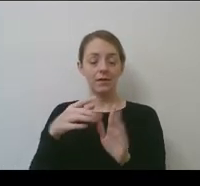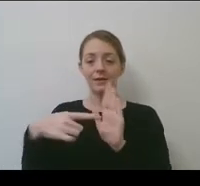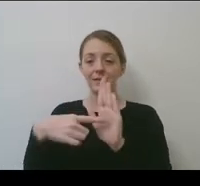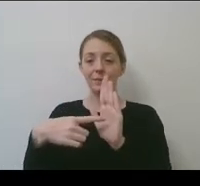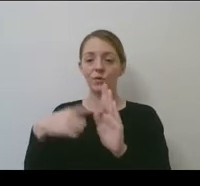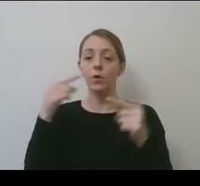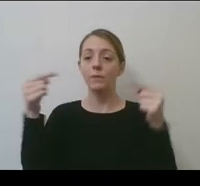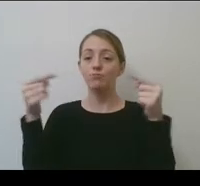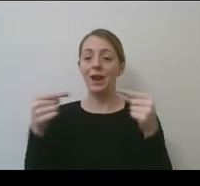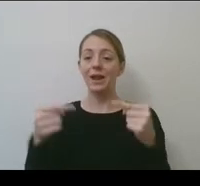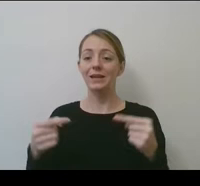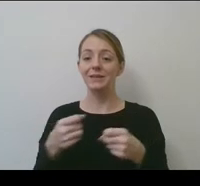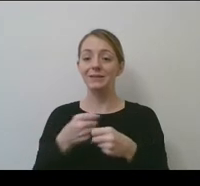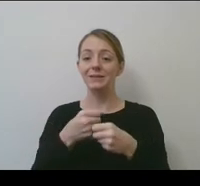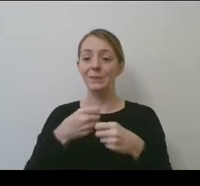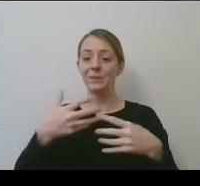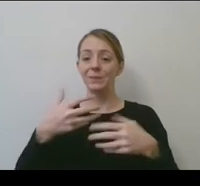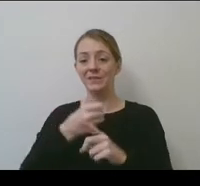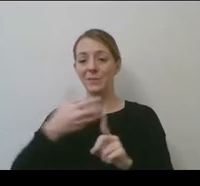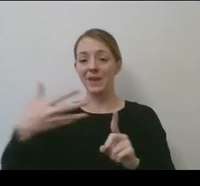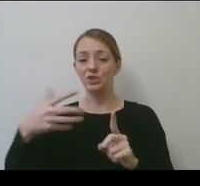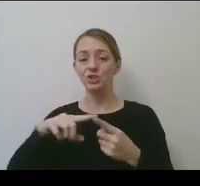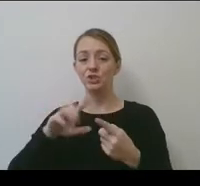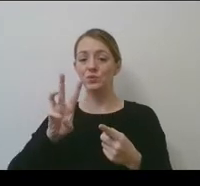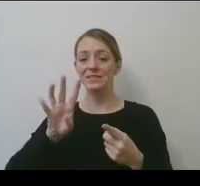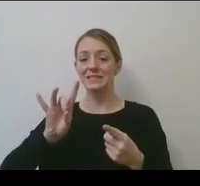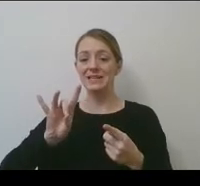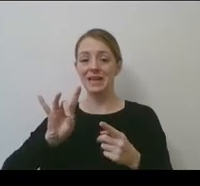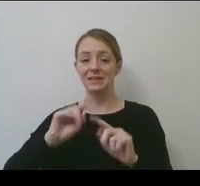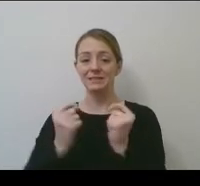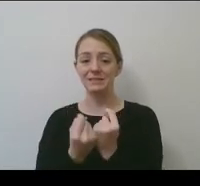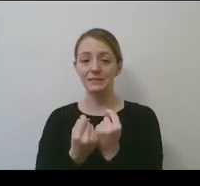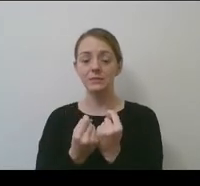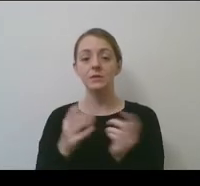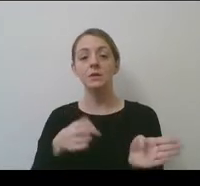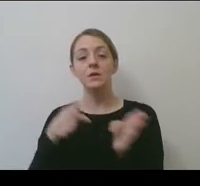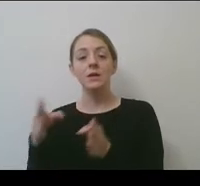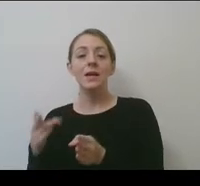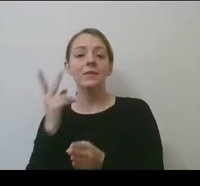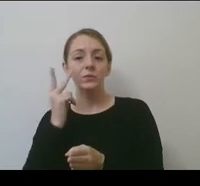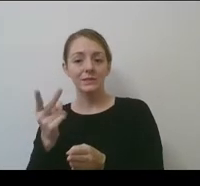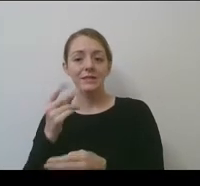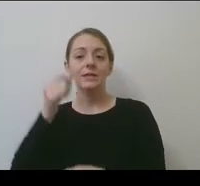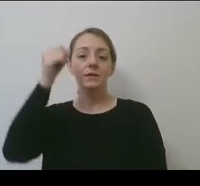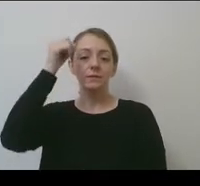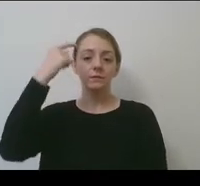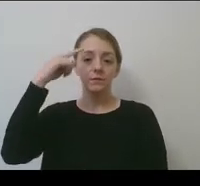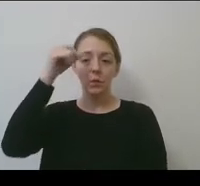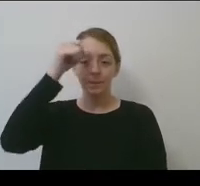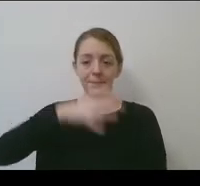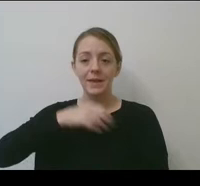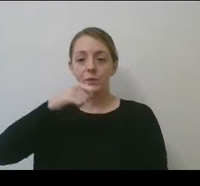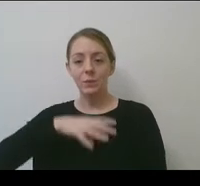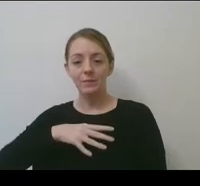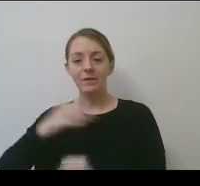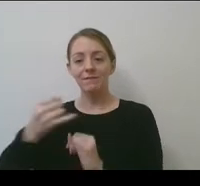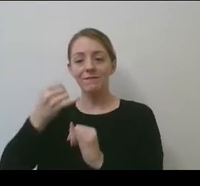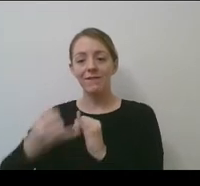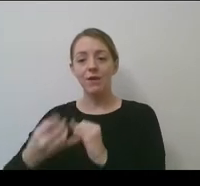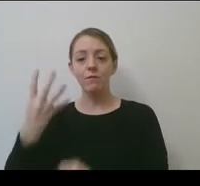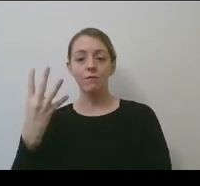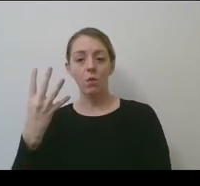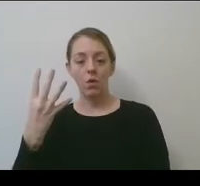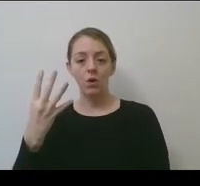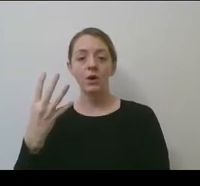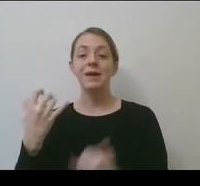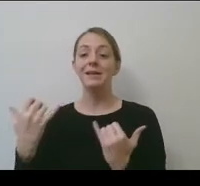And then the gender references, you see the logos for the men's and women's final fours, um, where the men's logo now includes, uh, the